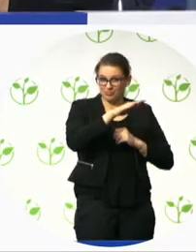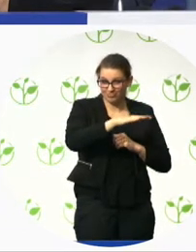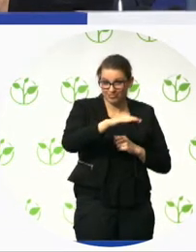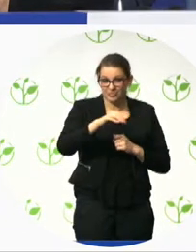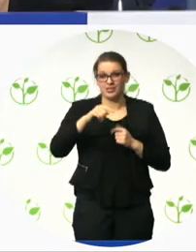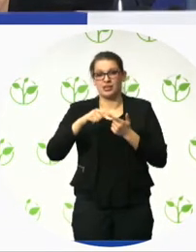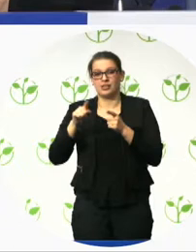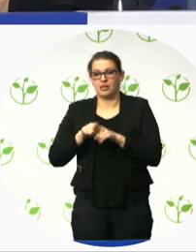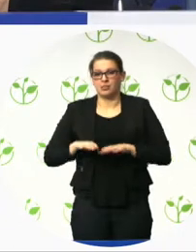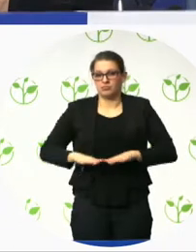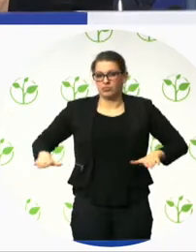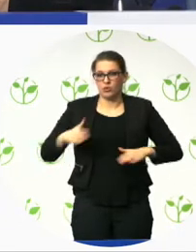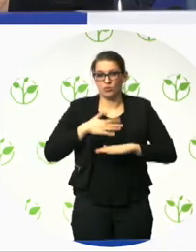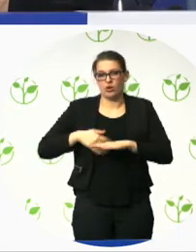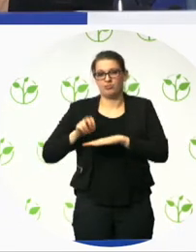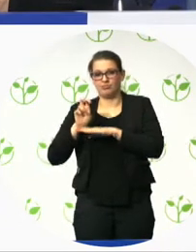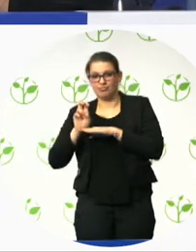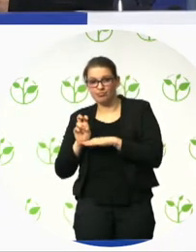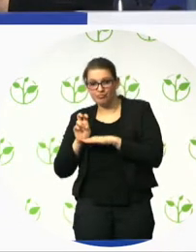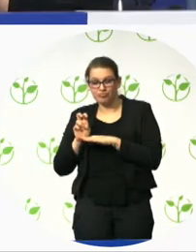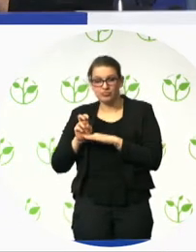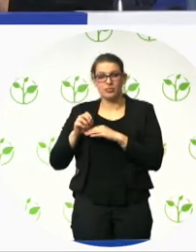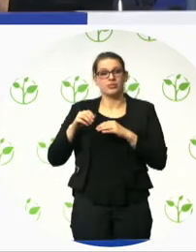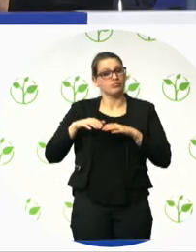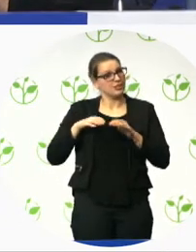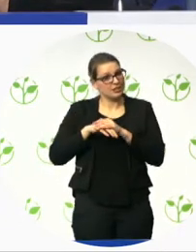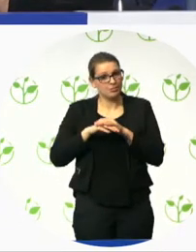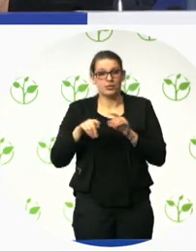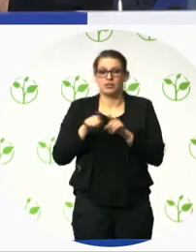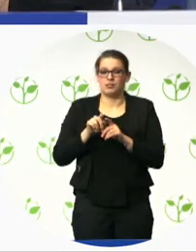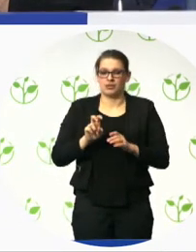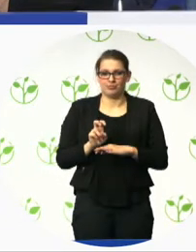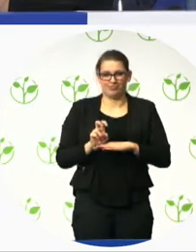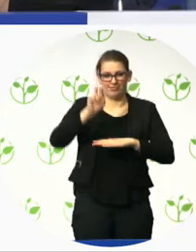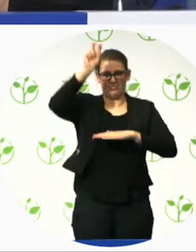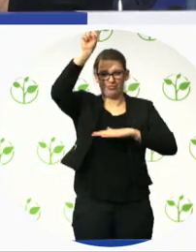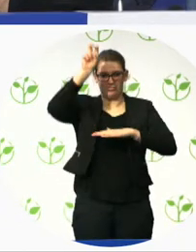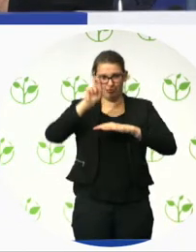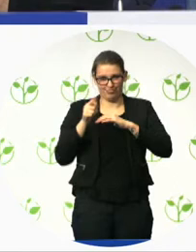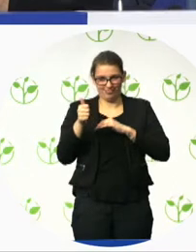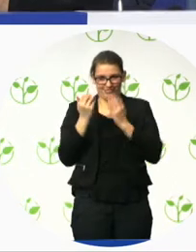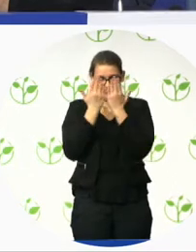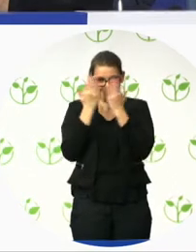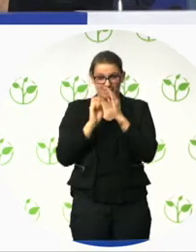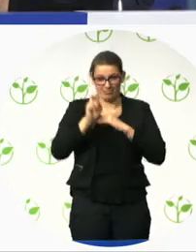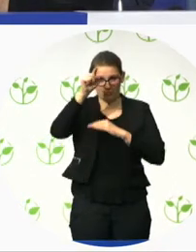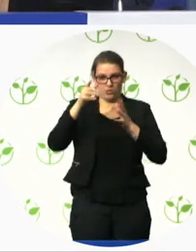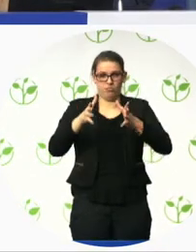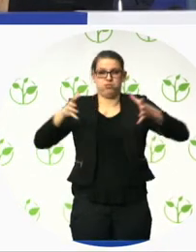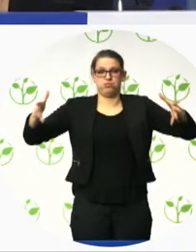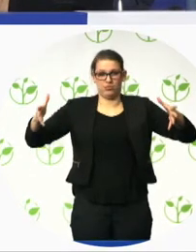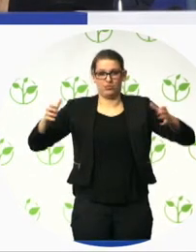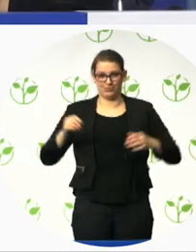We had much bigger lifts and a very smart system which is programmable around individual swipe card. So someone may need the door